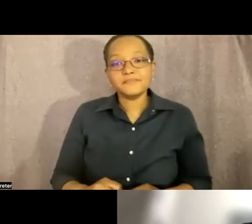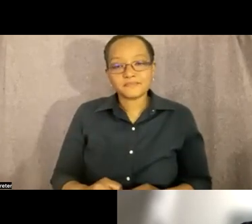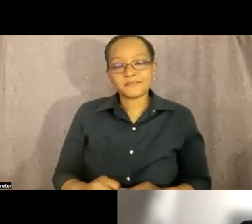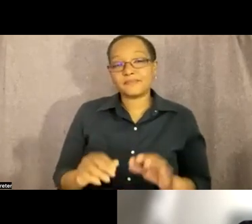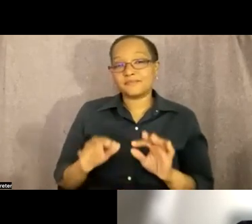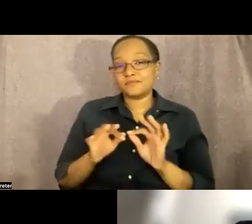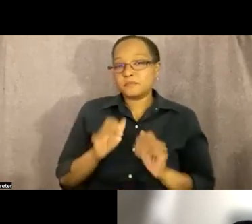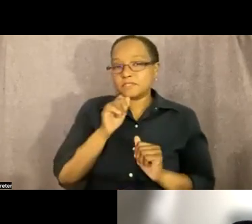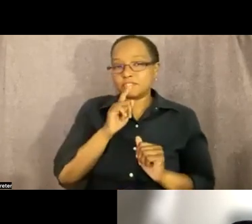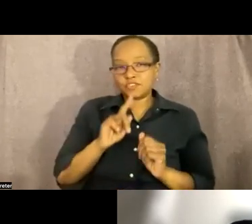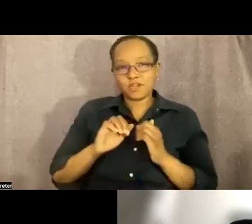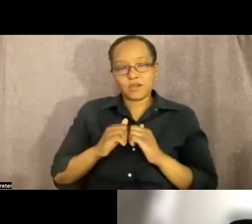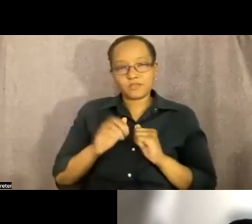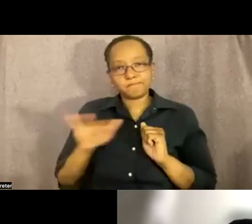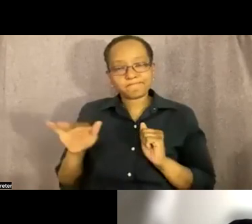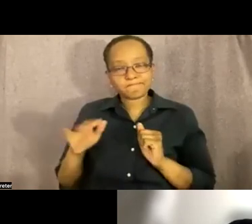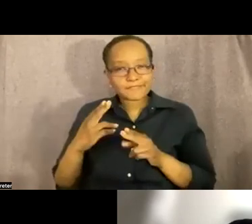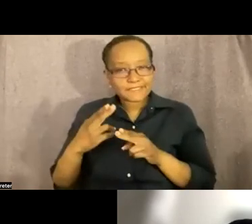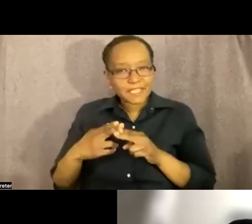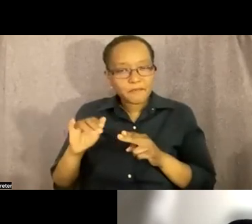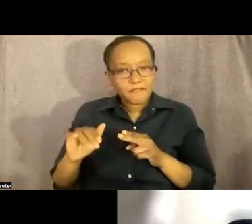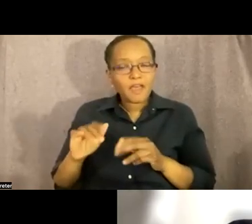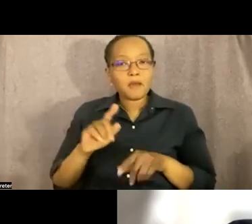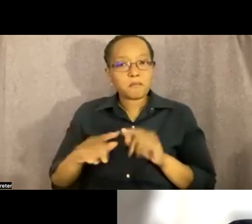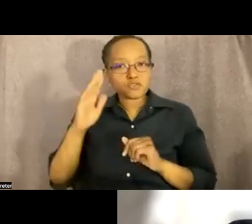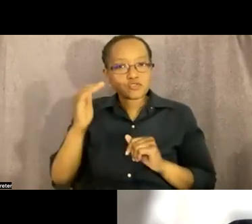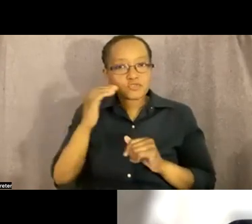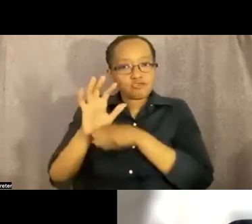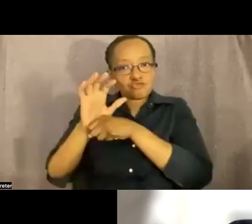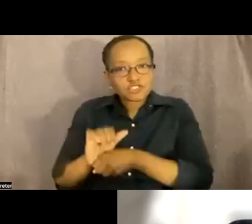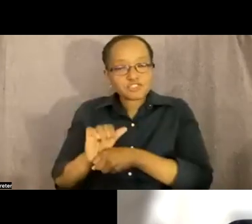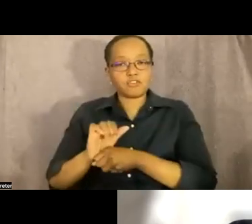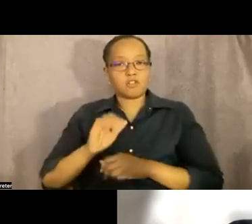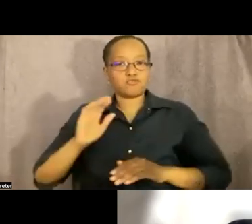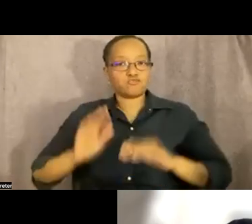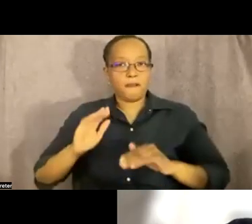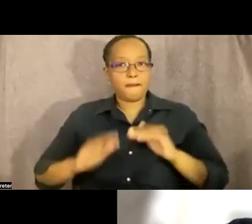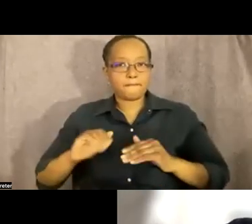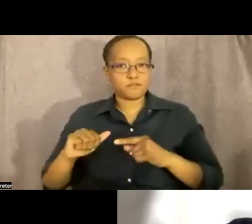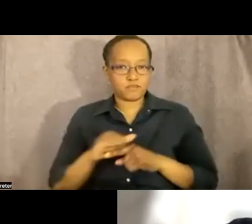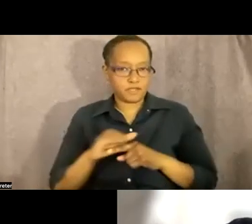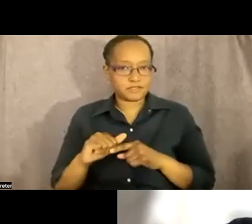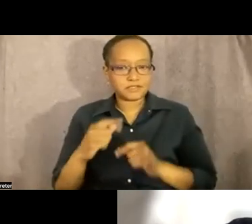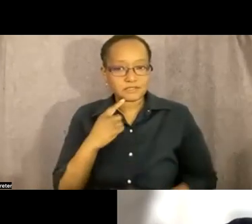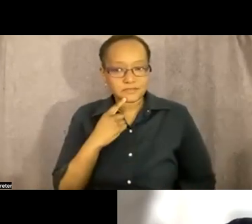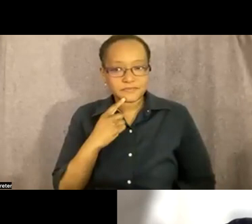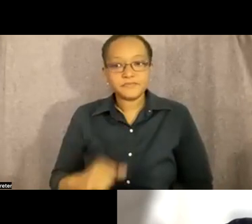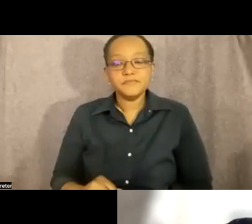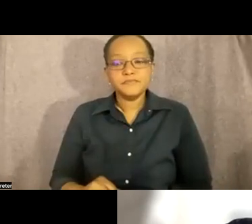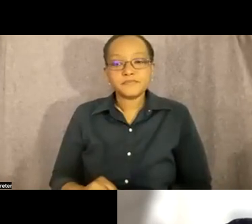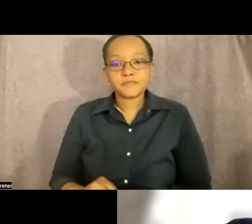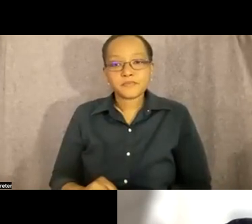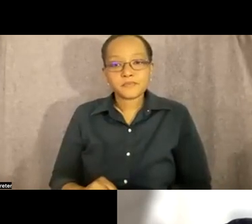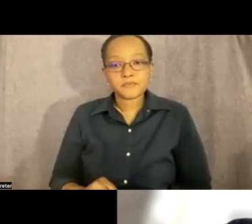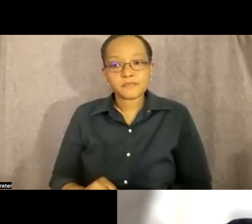it's a traditional drumming uh from korea what i what i know it's uh